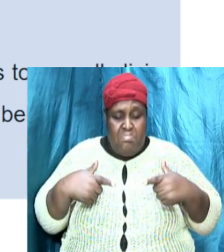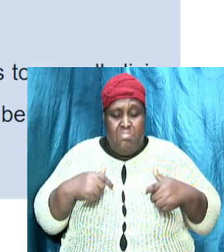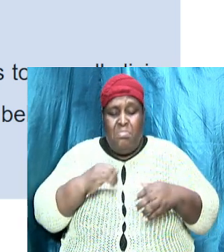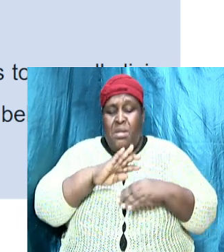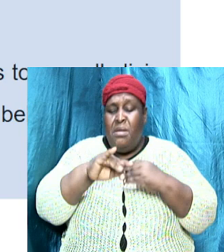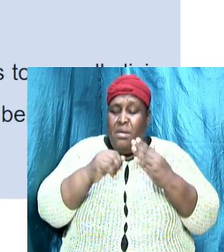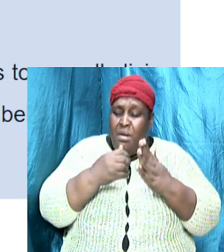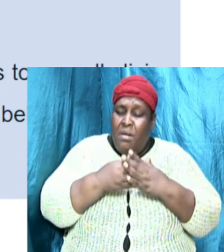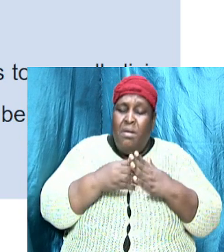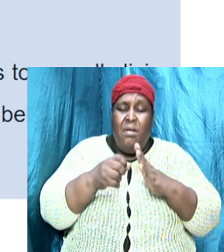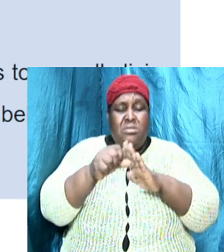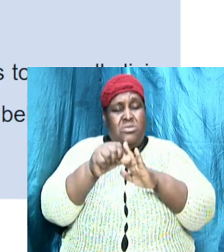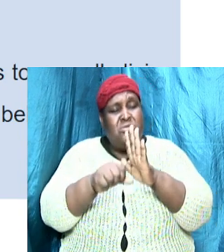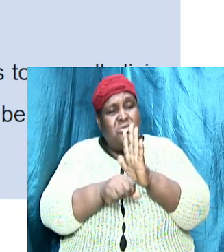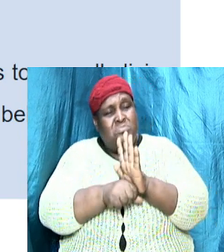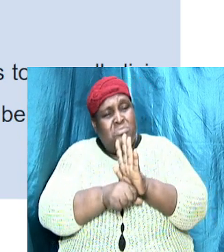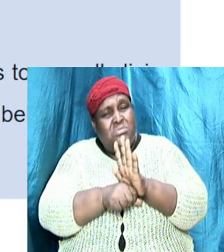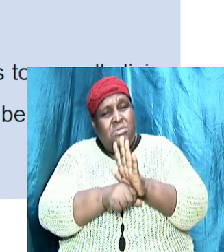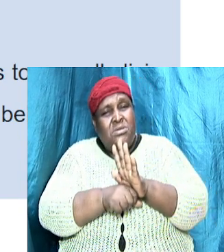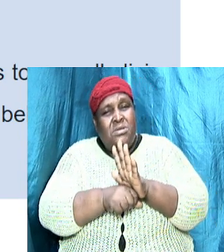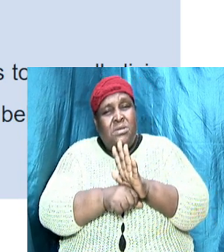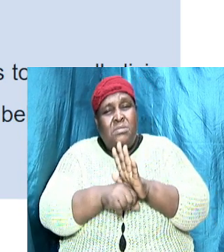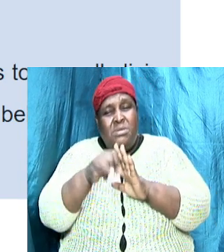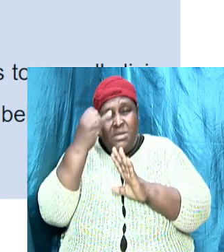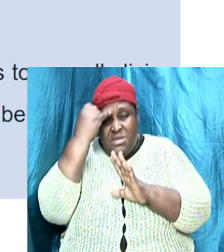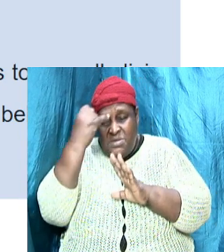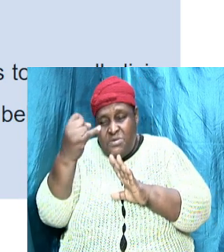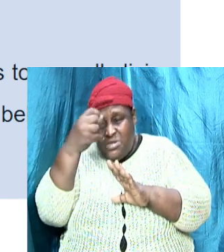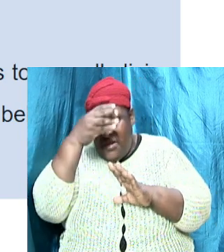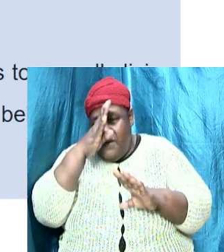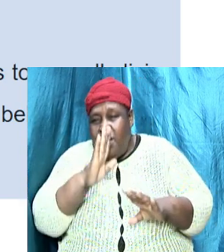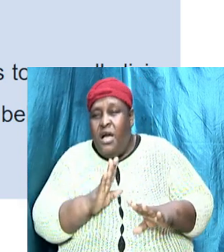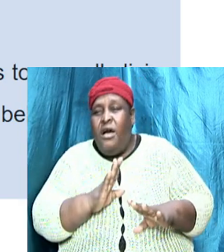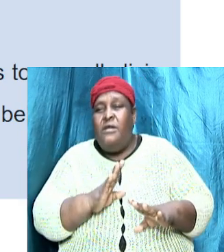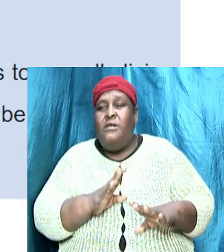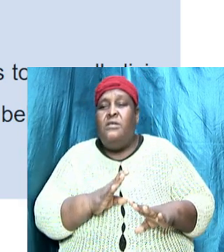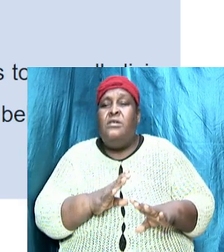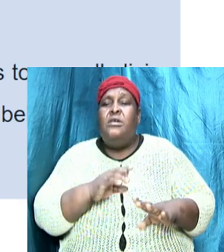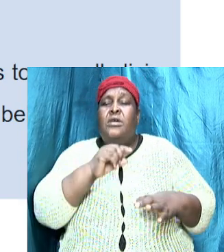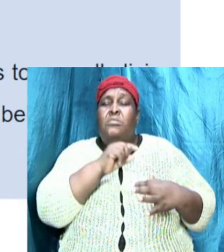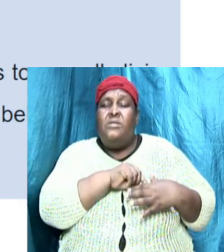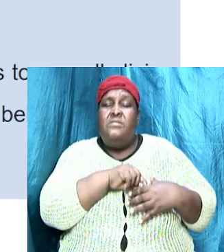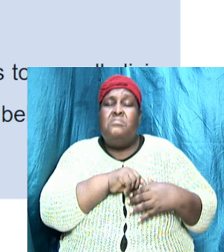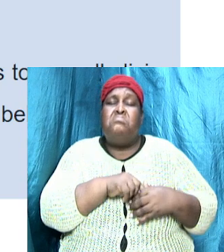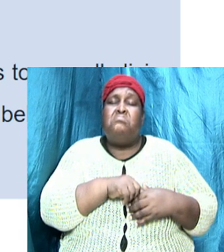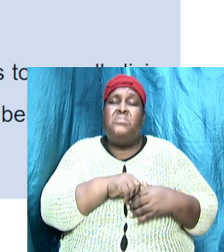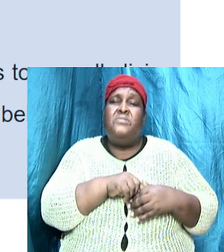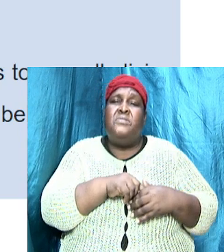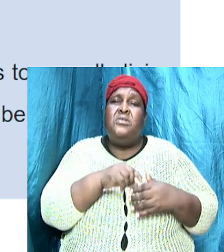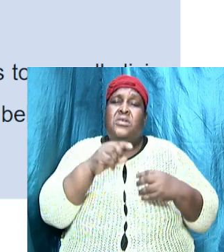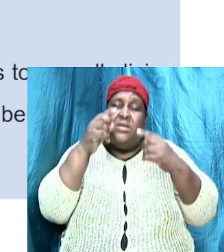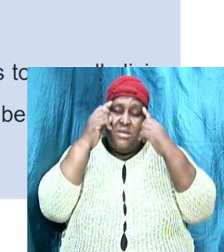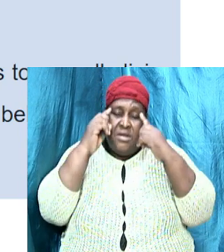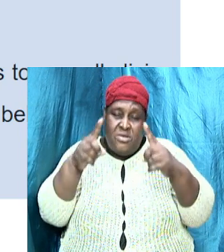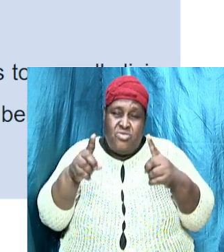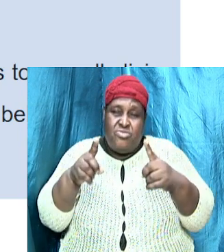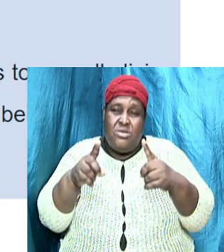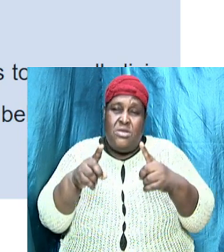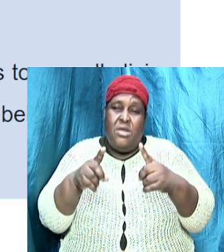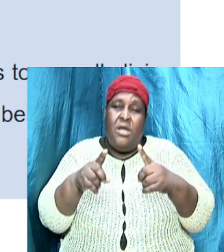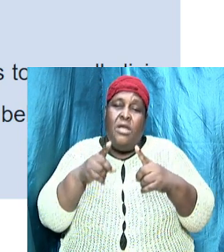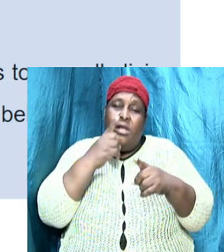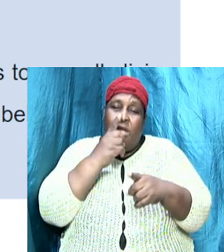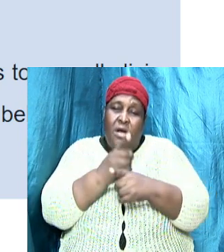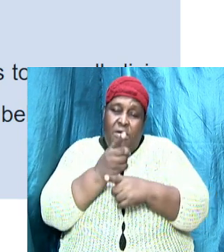scripture is given by the inspiration of God, and it's profitable for doctrine for reprieve. Paul then